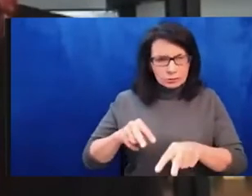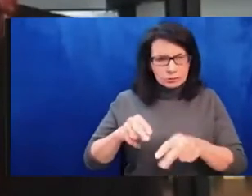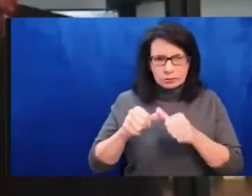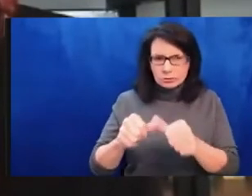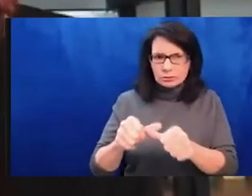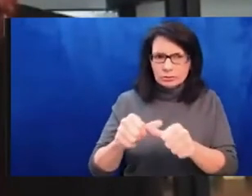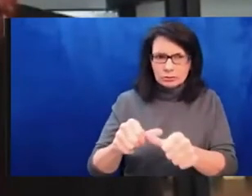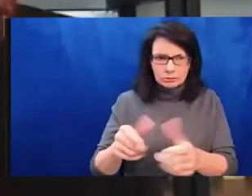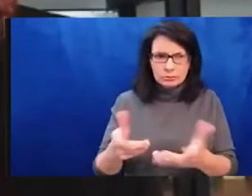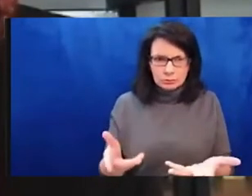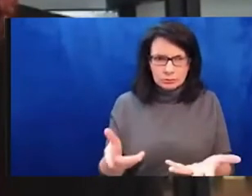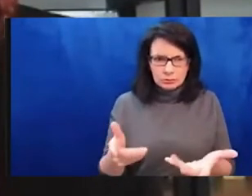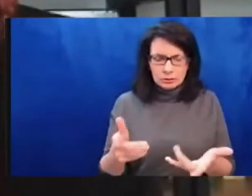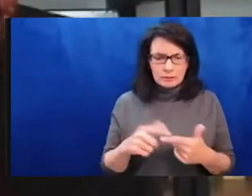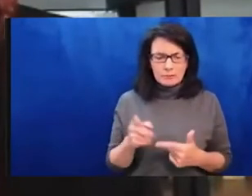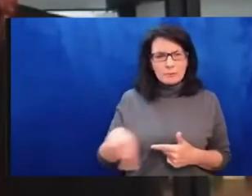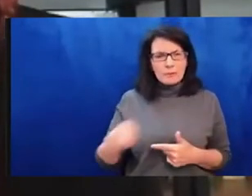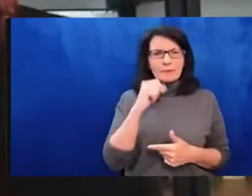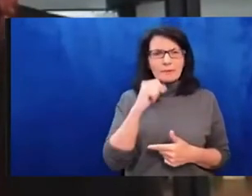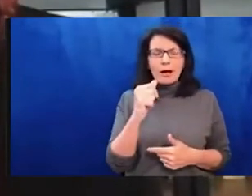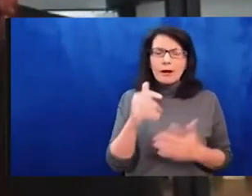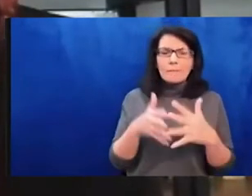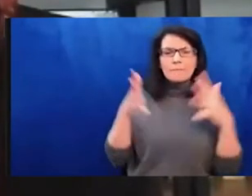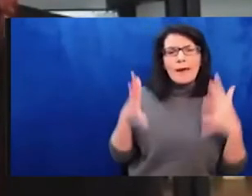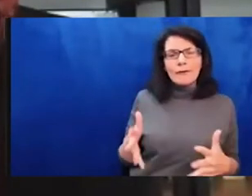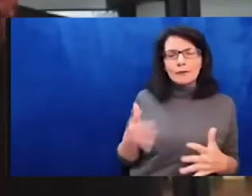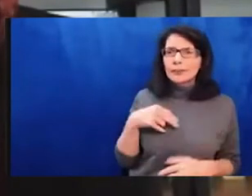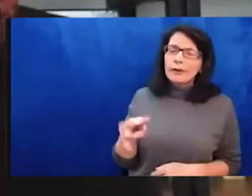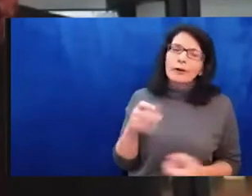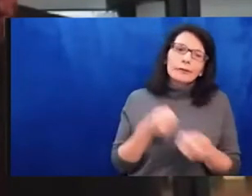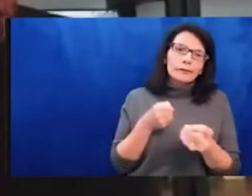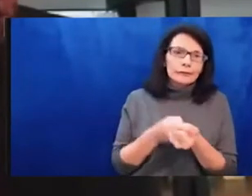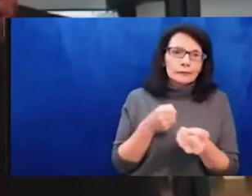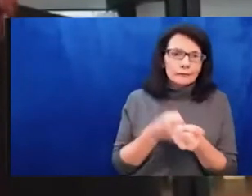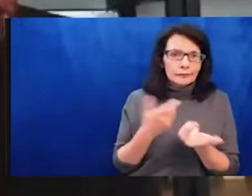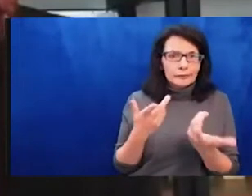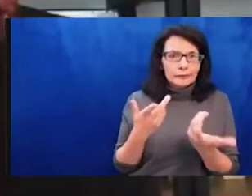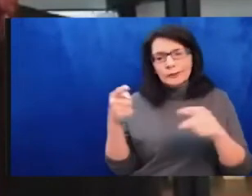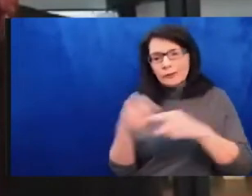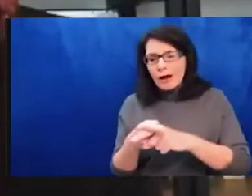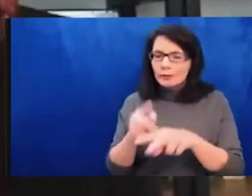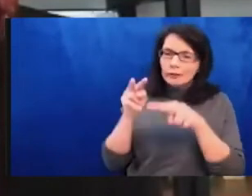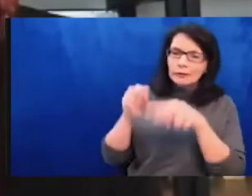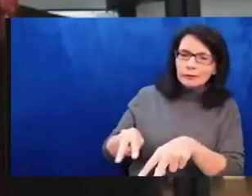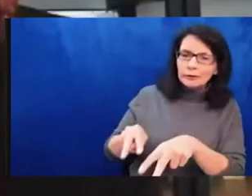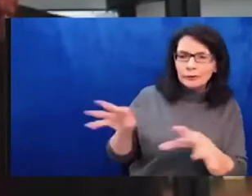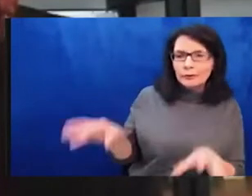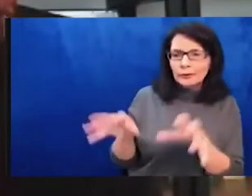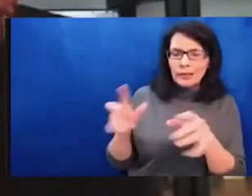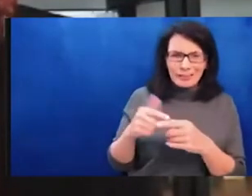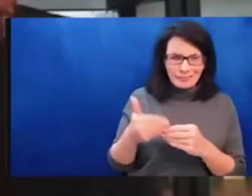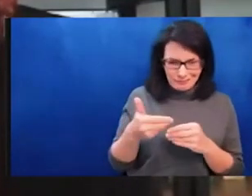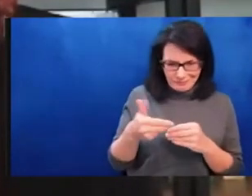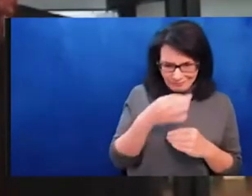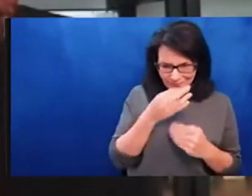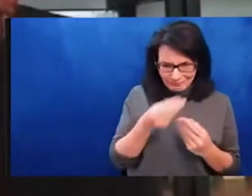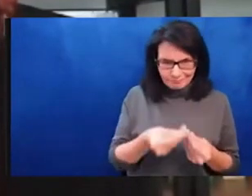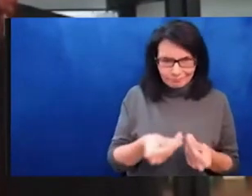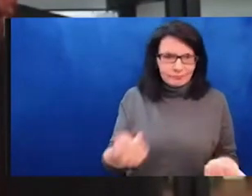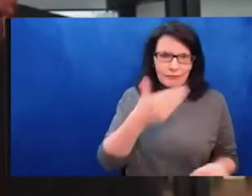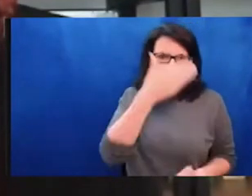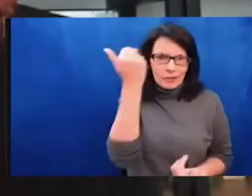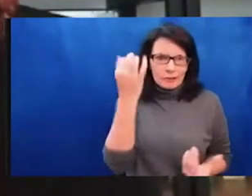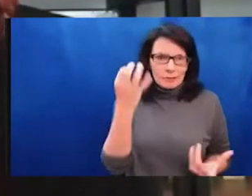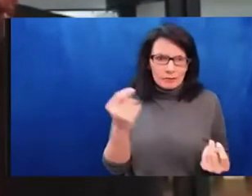um, maintaining unity, maintaining unity, um, and understanding that this is going to be a marathon,